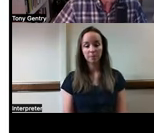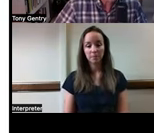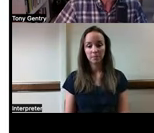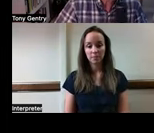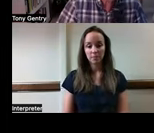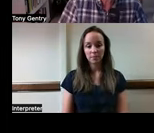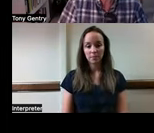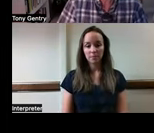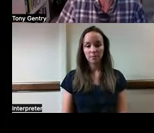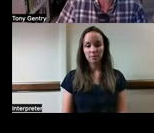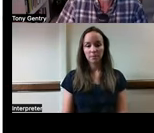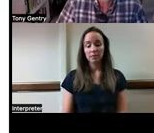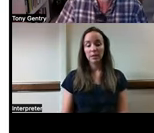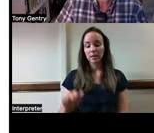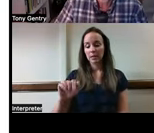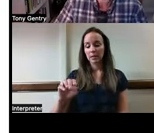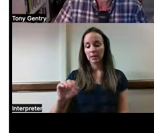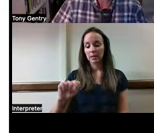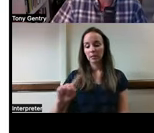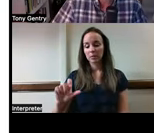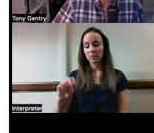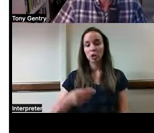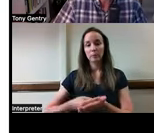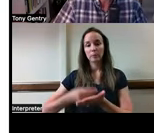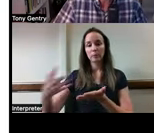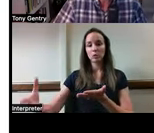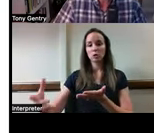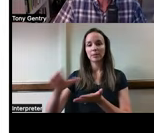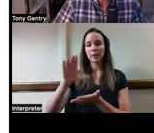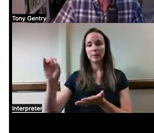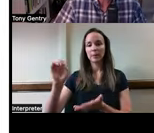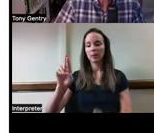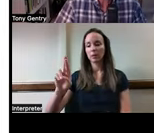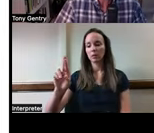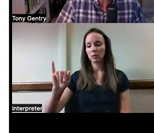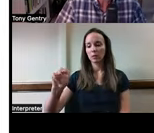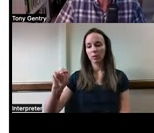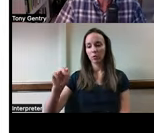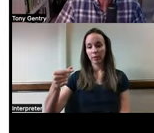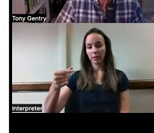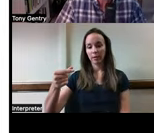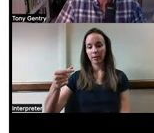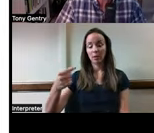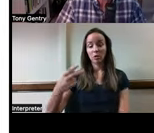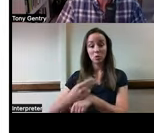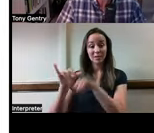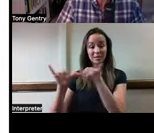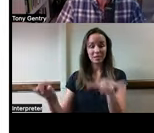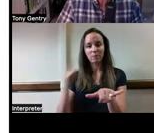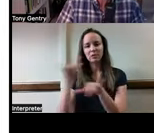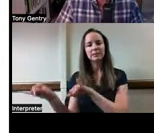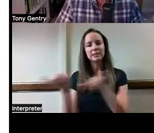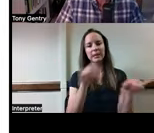Amazon has purchased the ring company and is also using the ring system for this kind of passive